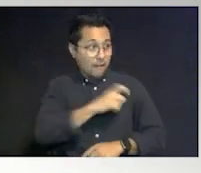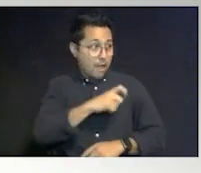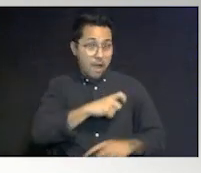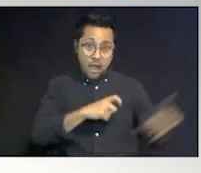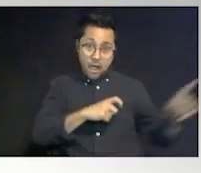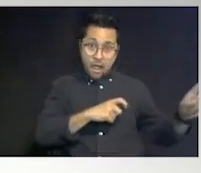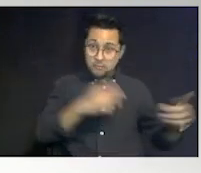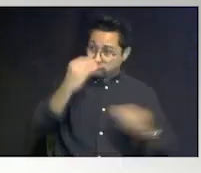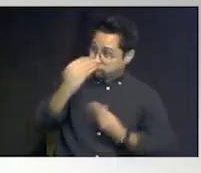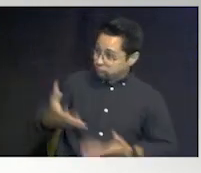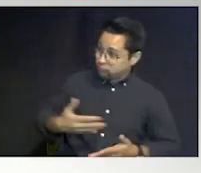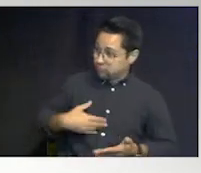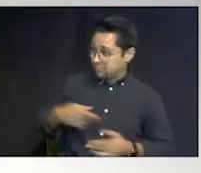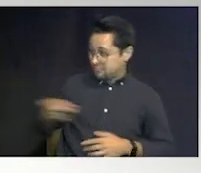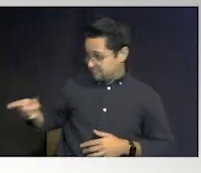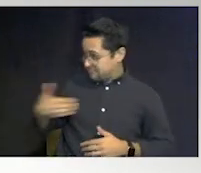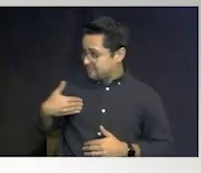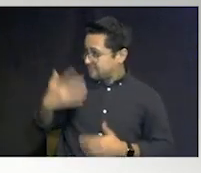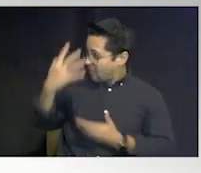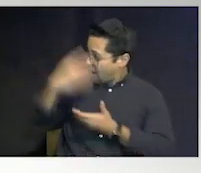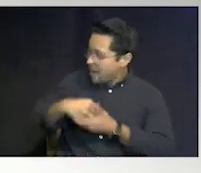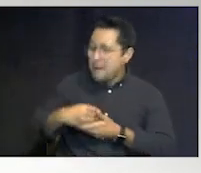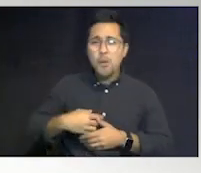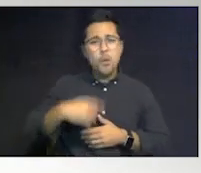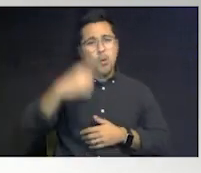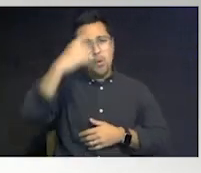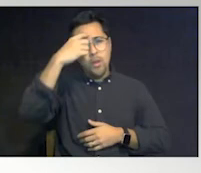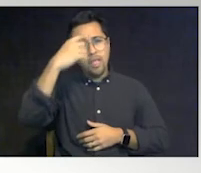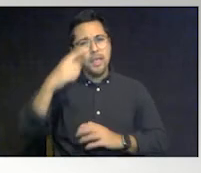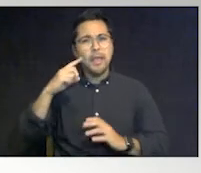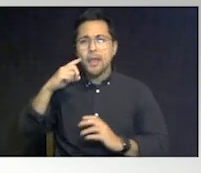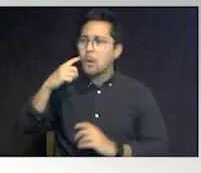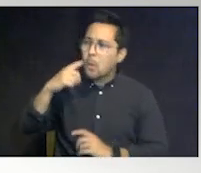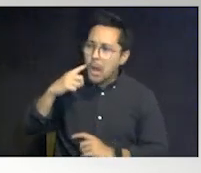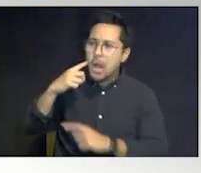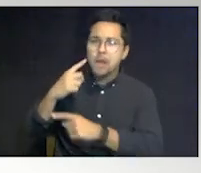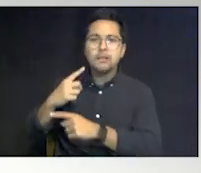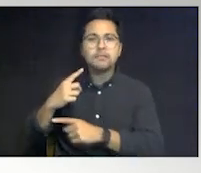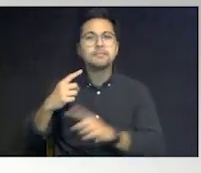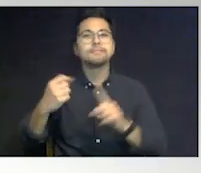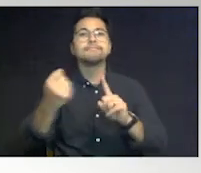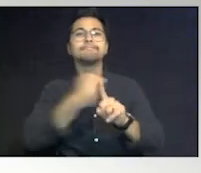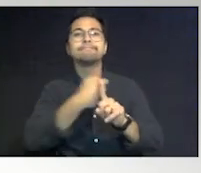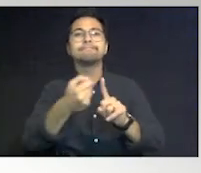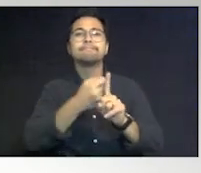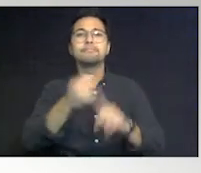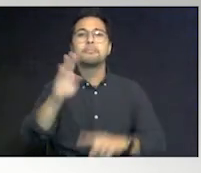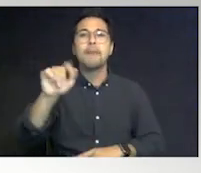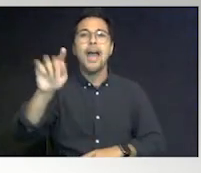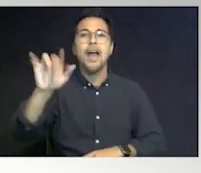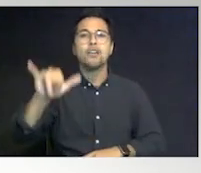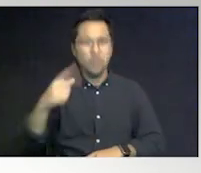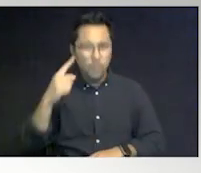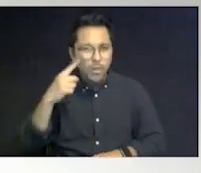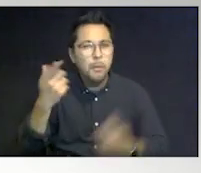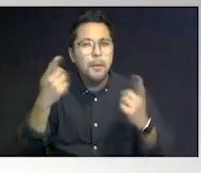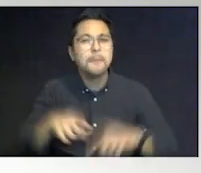here doesn't care that he has autism, what will he have then witnessed? Battery. What's going to happen?